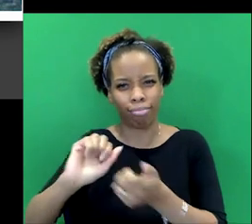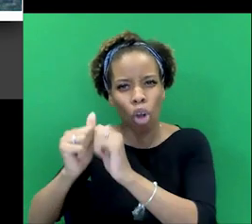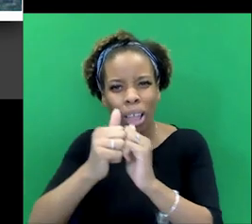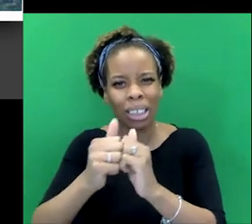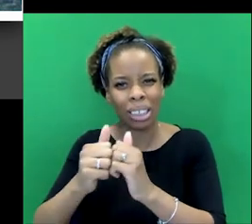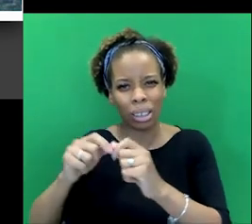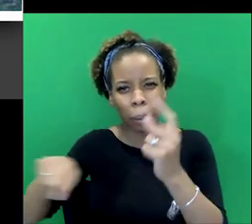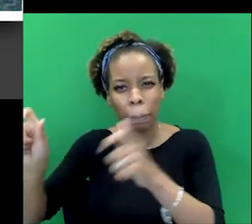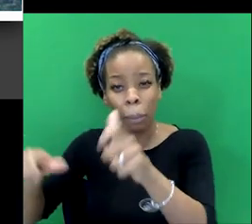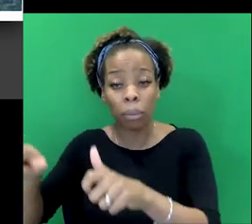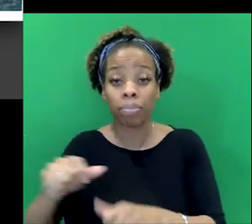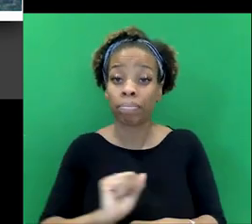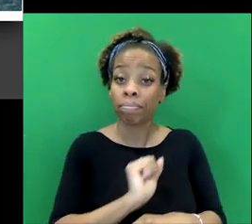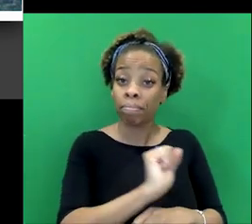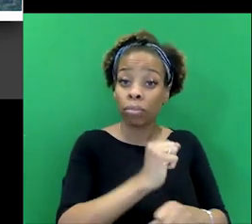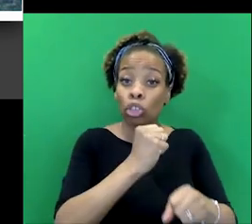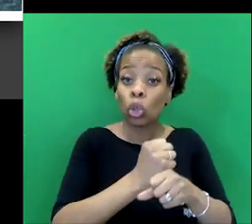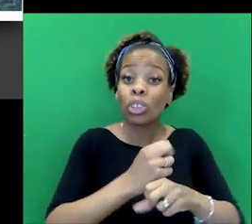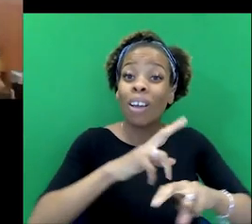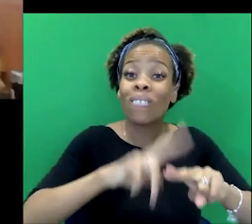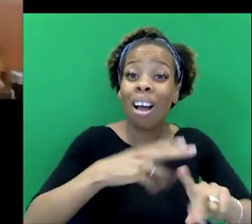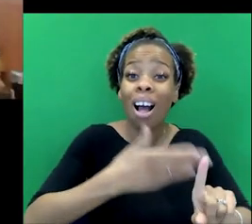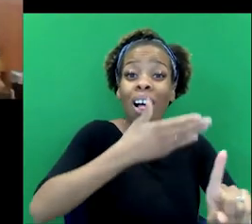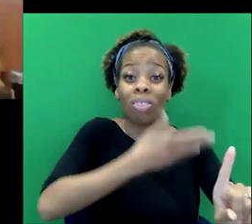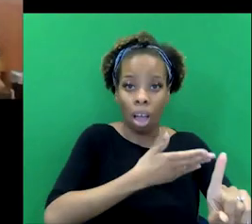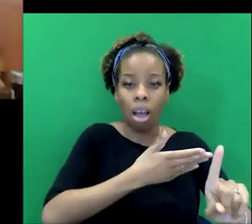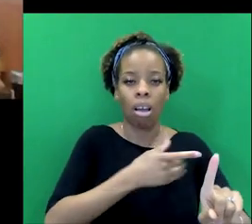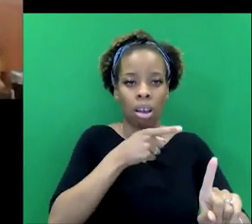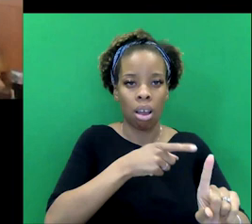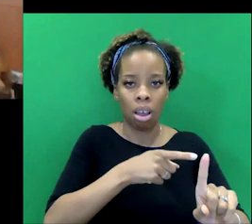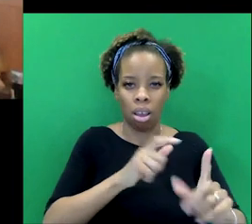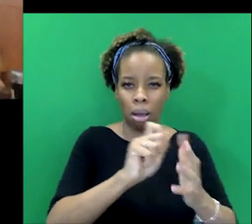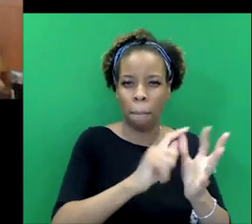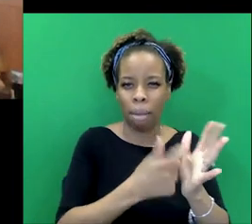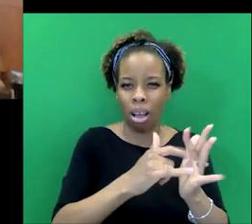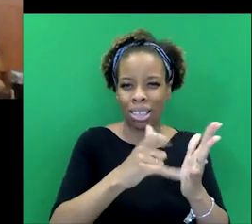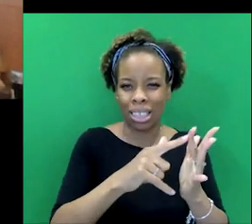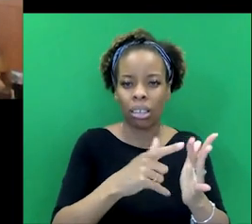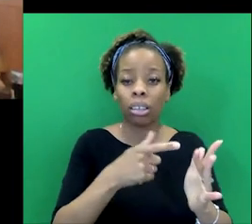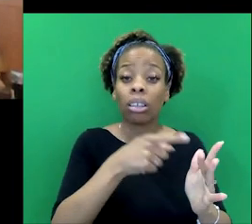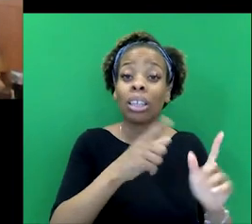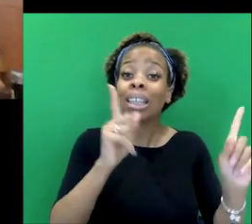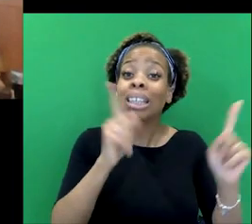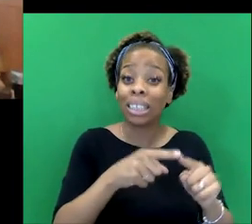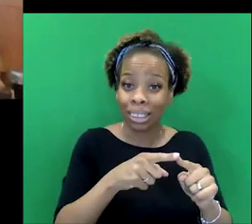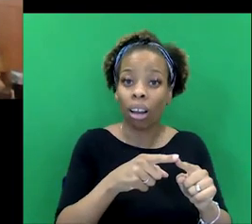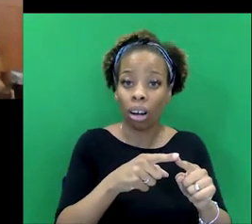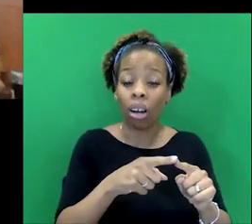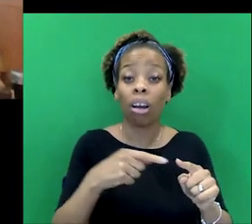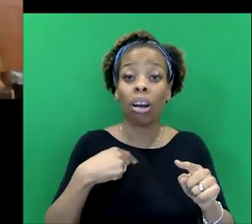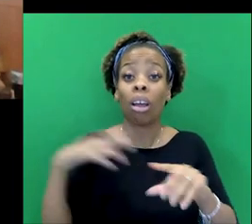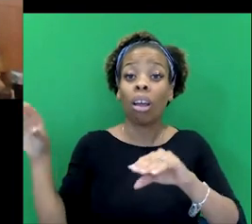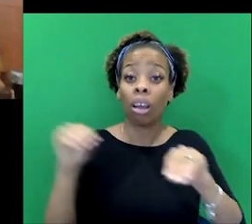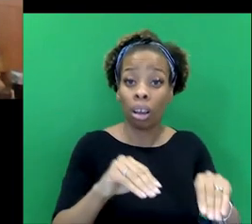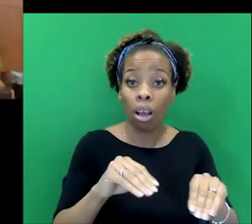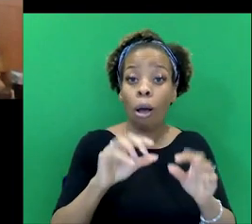and peers. Um, his father is, uh, a Parsi. Um, and so he's an Indian from, um, he's come from Bombay.